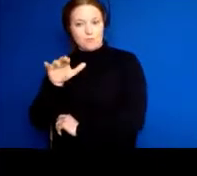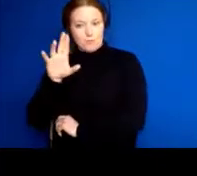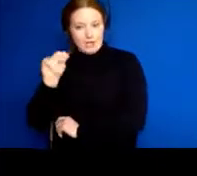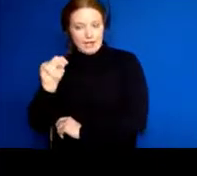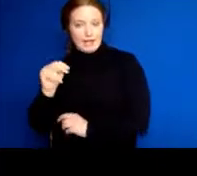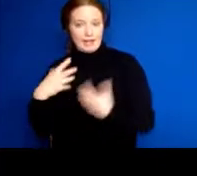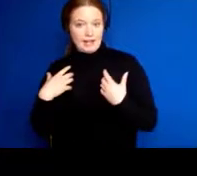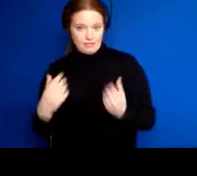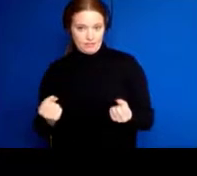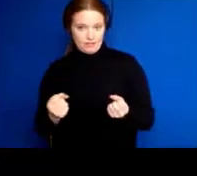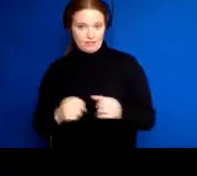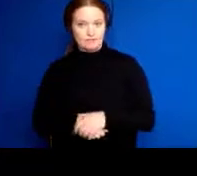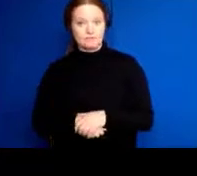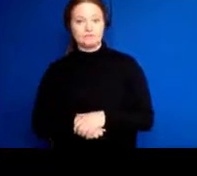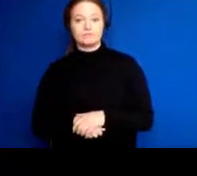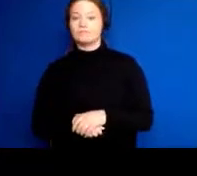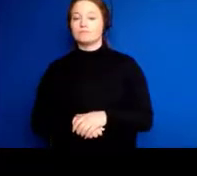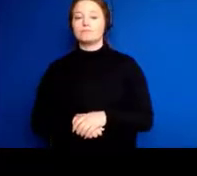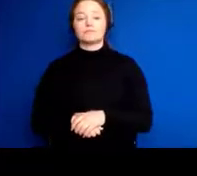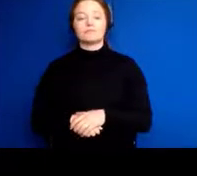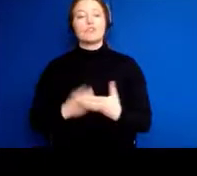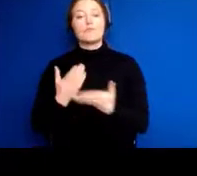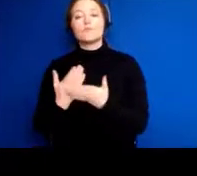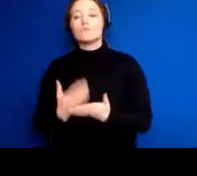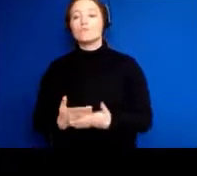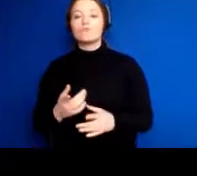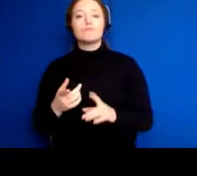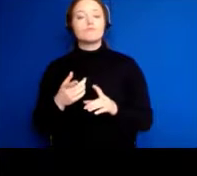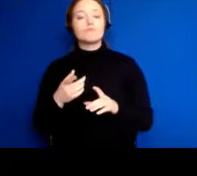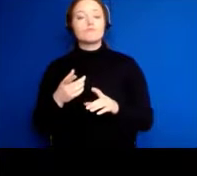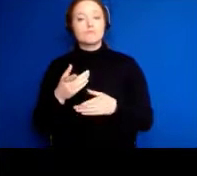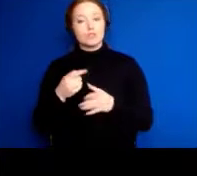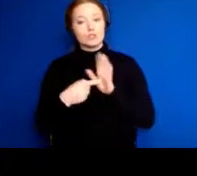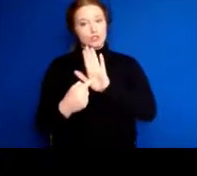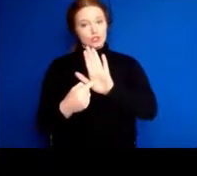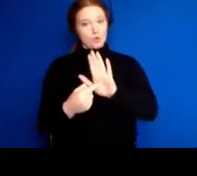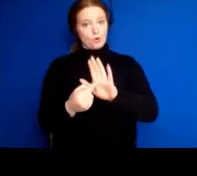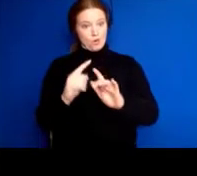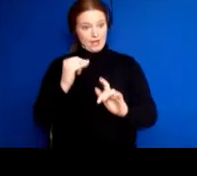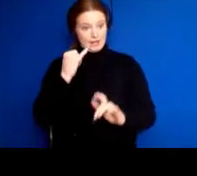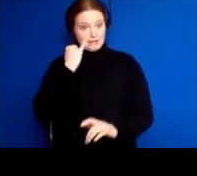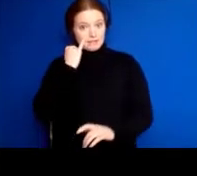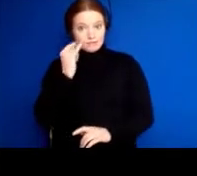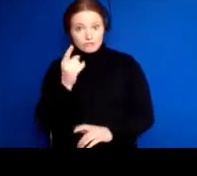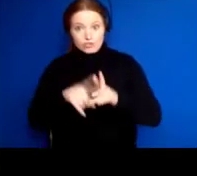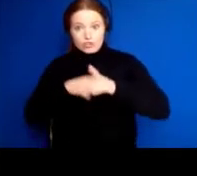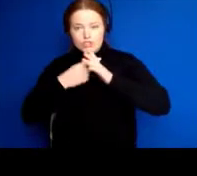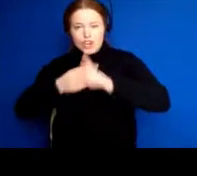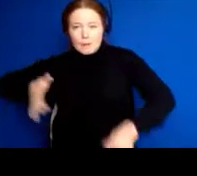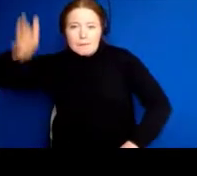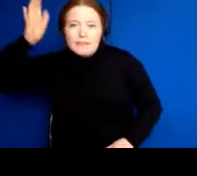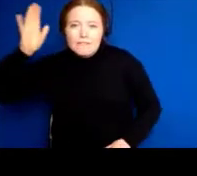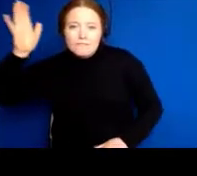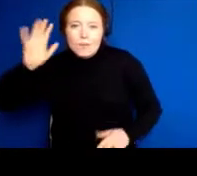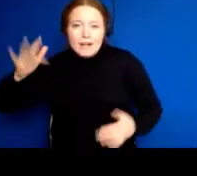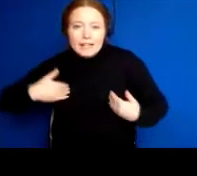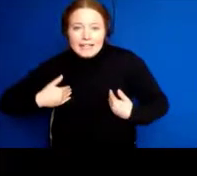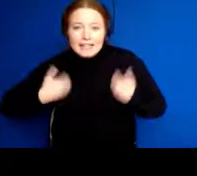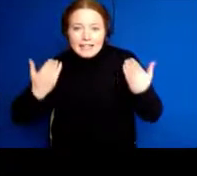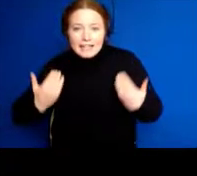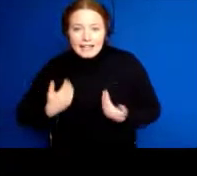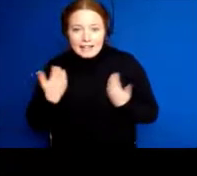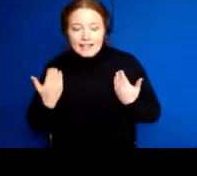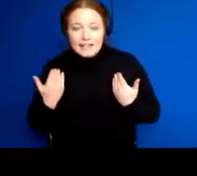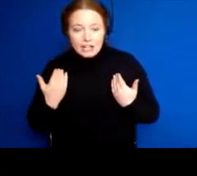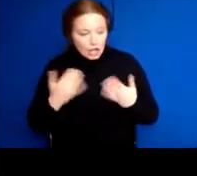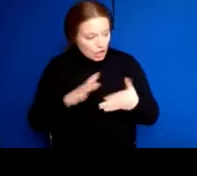learned music and played in an orchestra or sung since you were a kid because your brain has become stronger because of that early